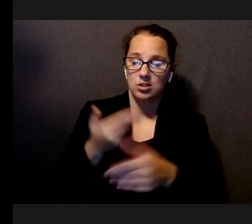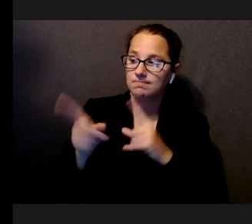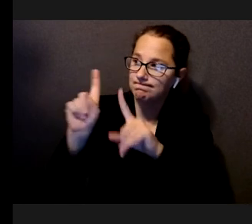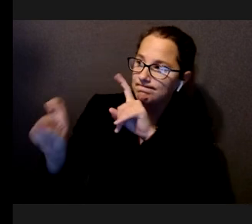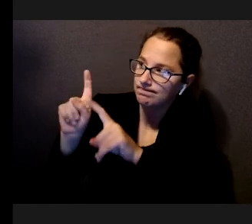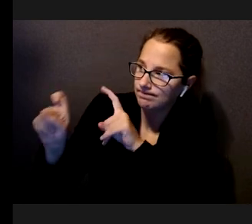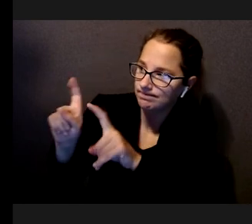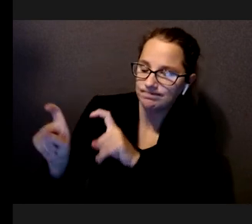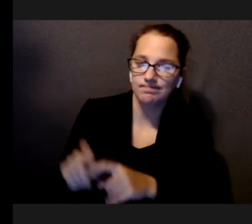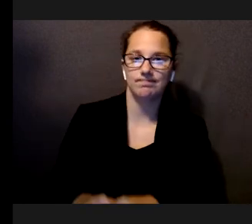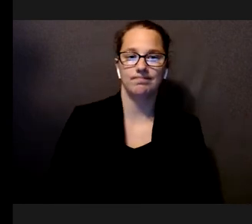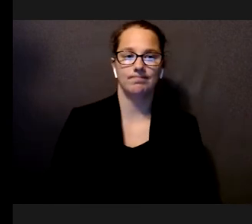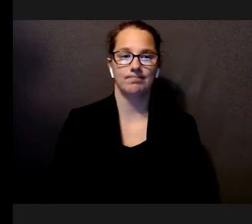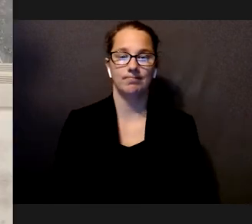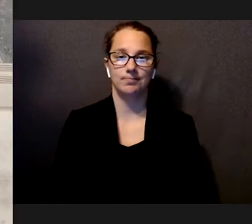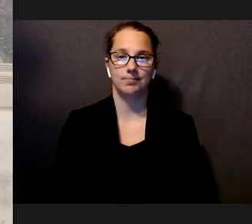we also observed them.